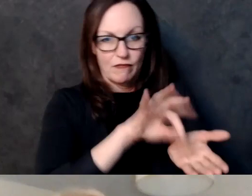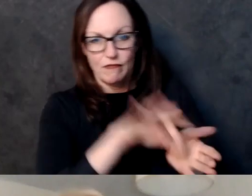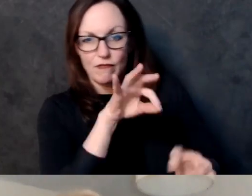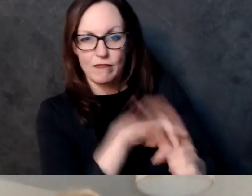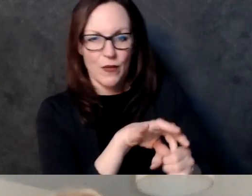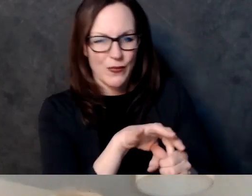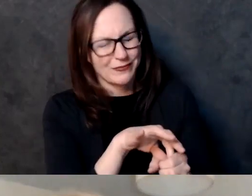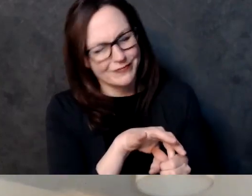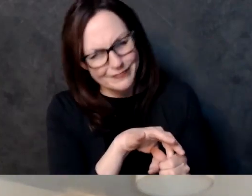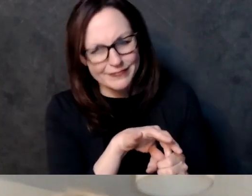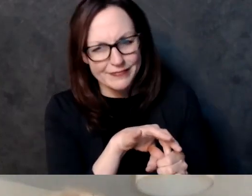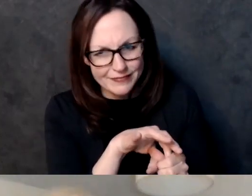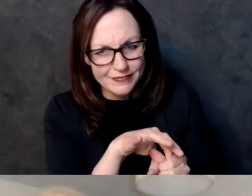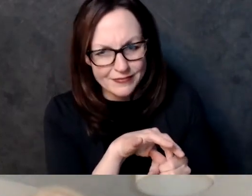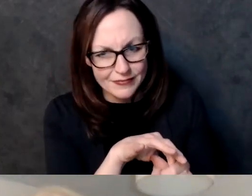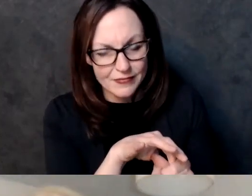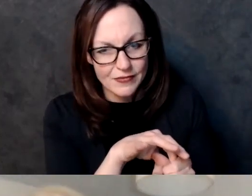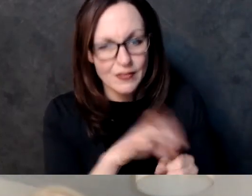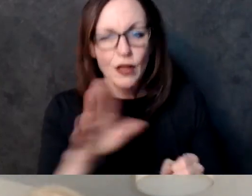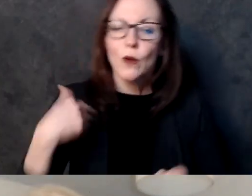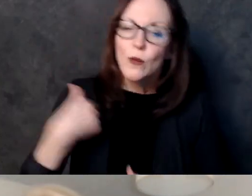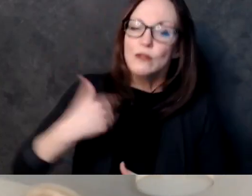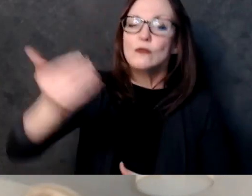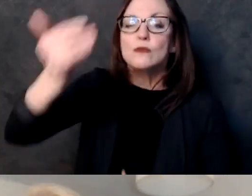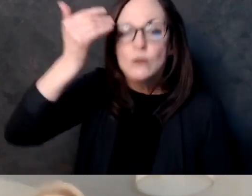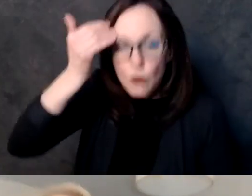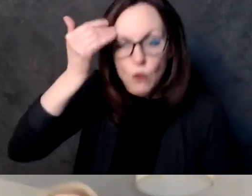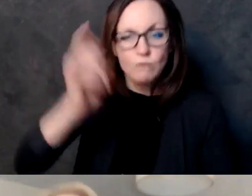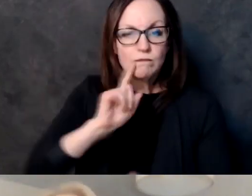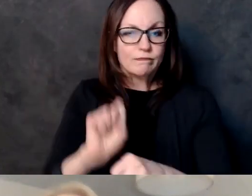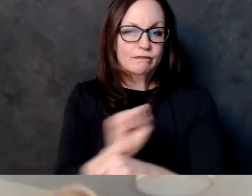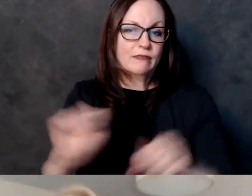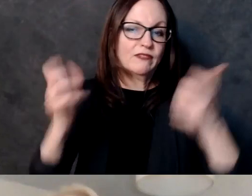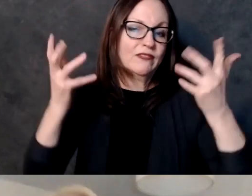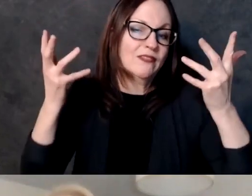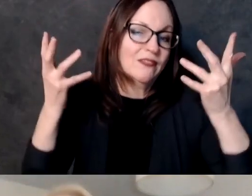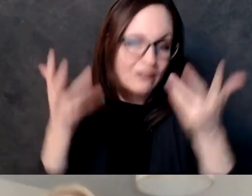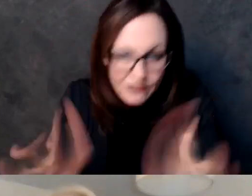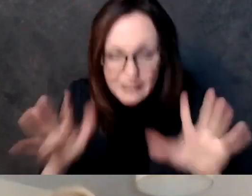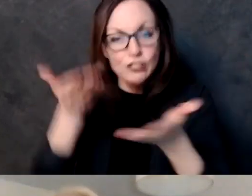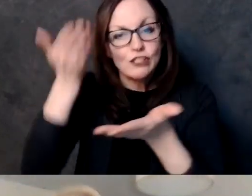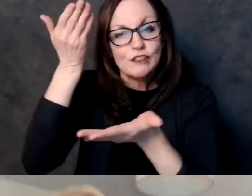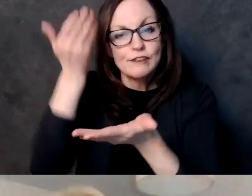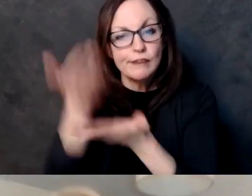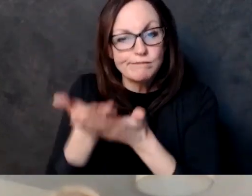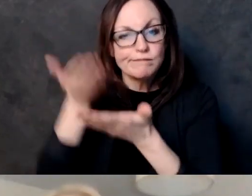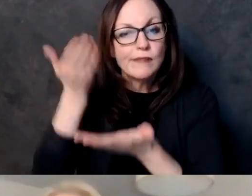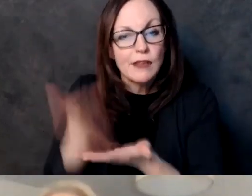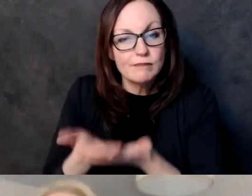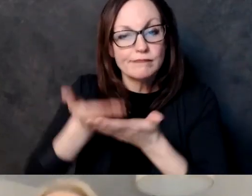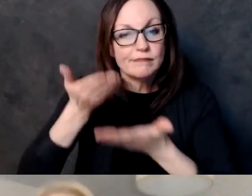that there was going to be a uh huge huge increase in